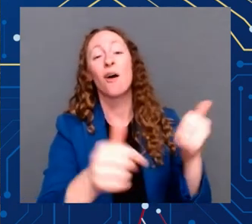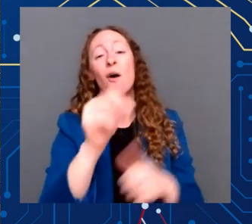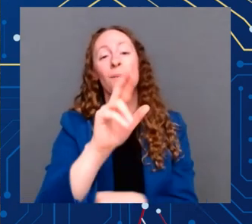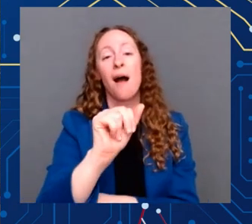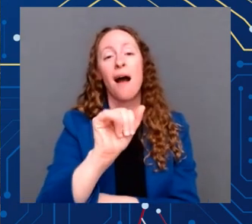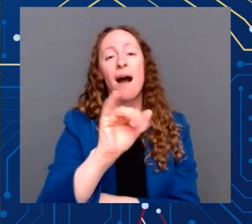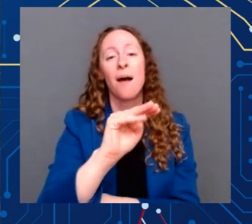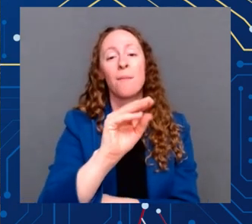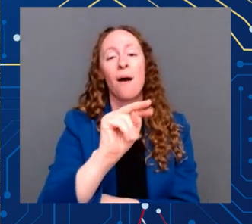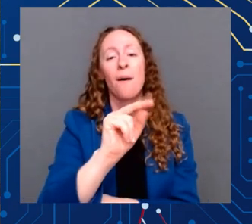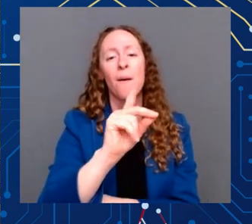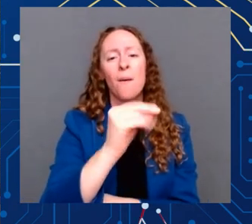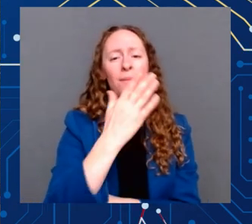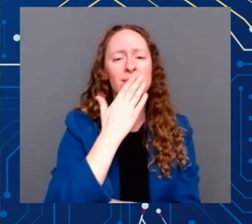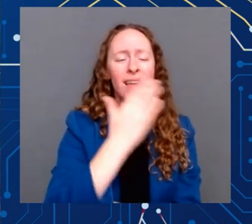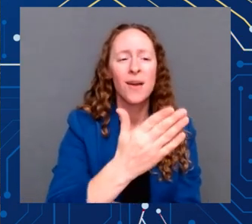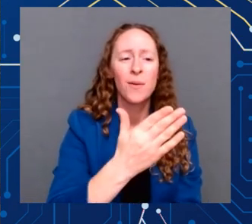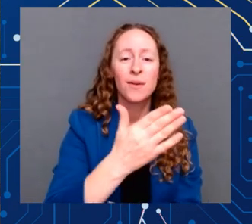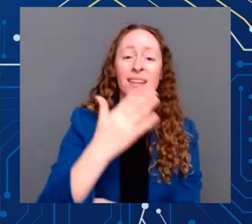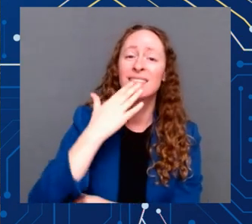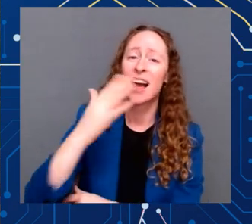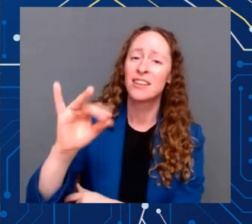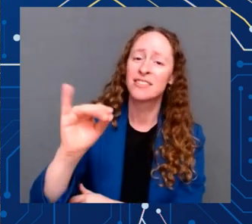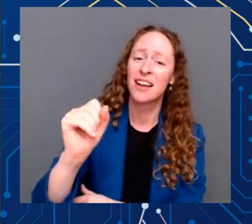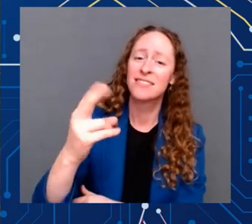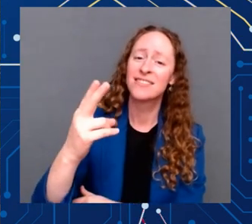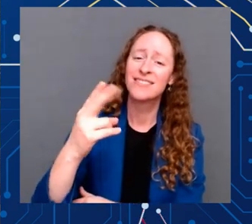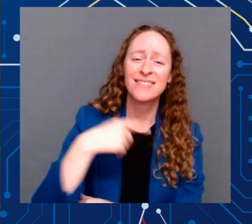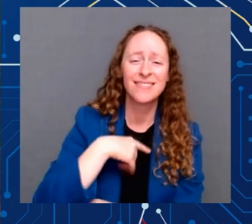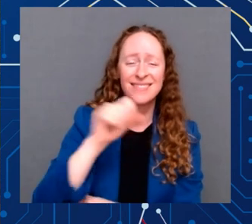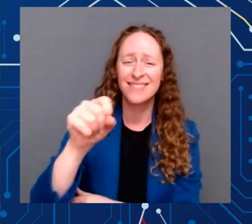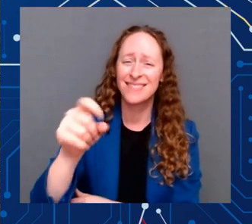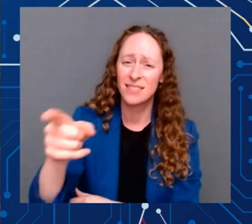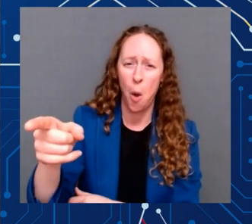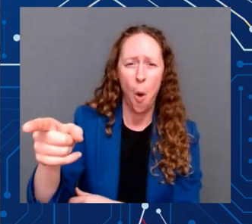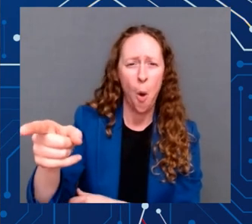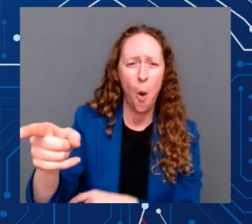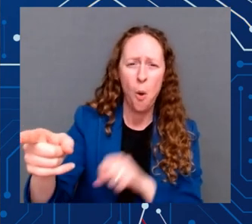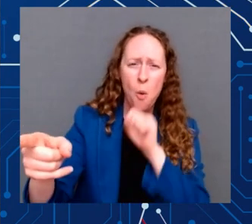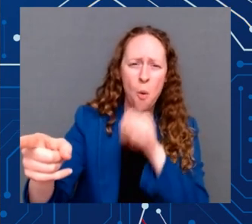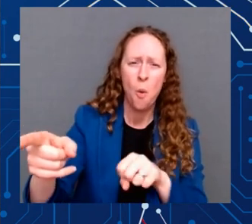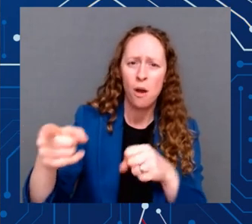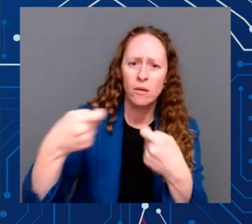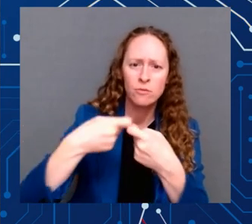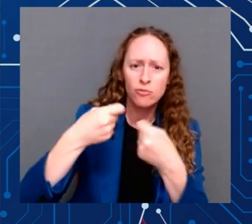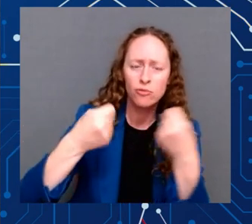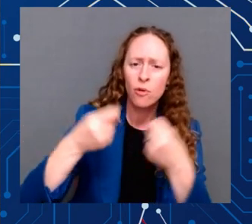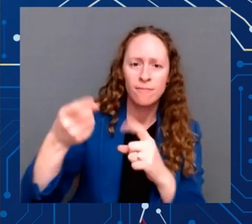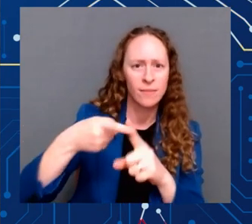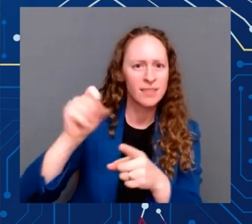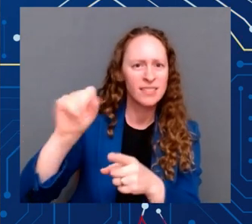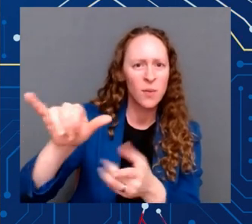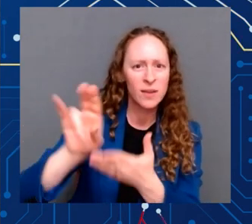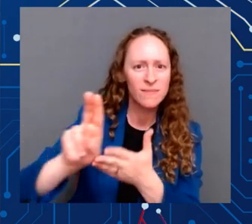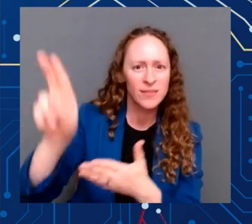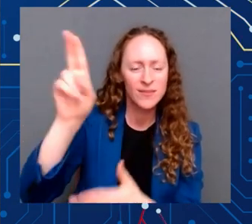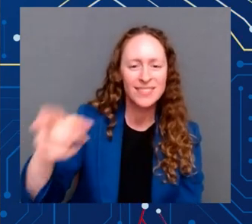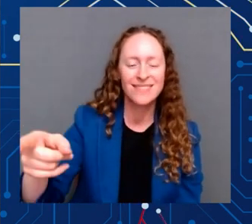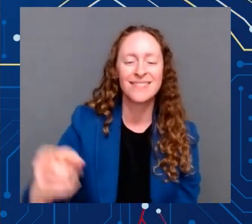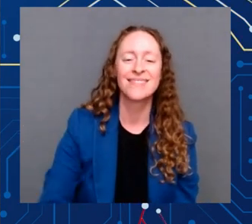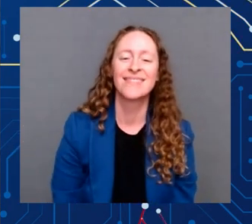Josh loves electric cars. He graduated from Syracuse. He's my kind of guy. What more do you need? Syracuse and electric cars.